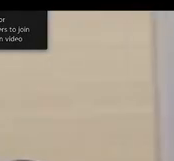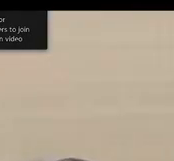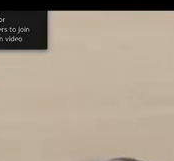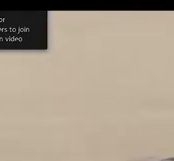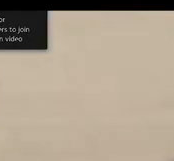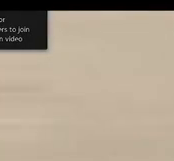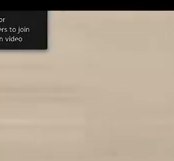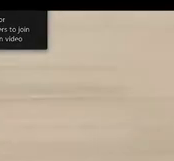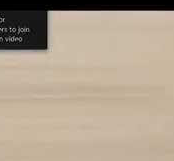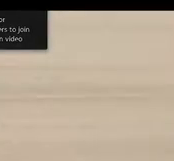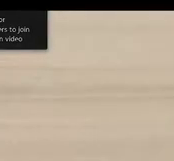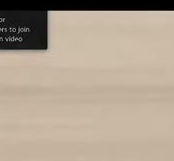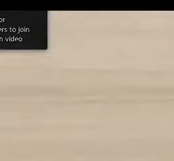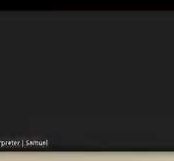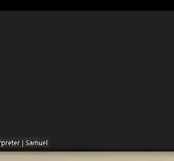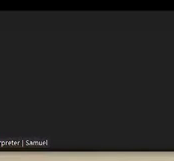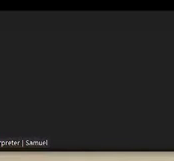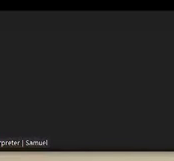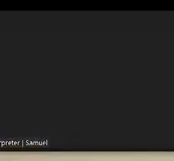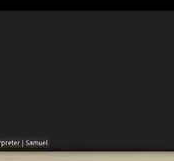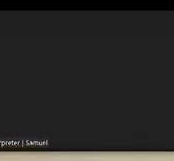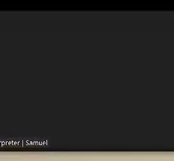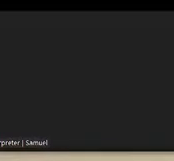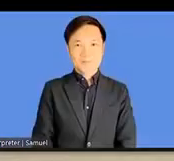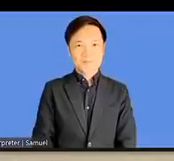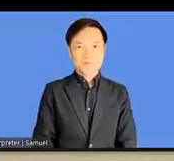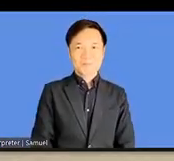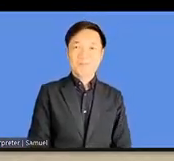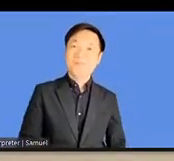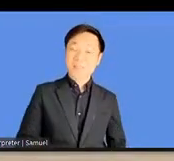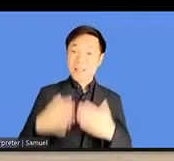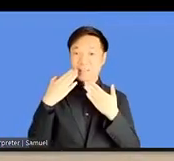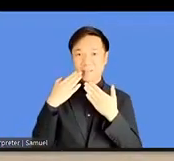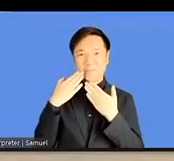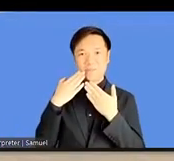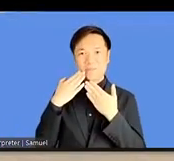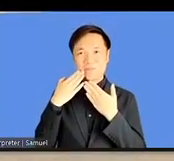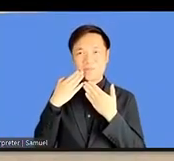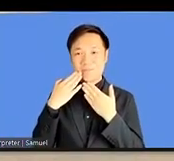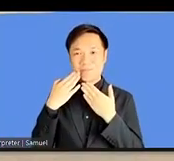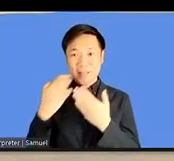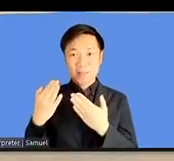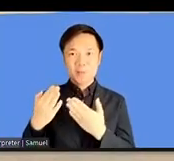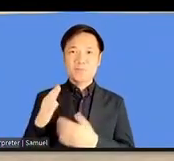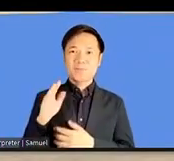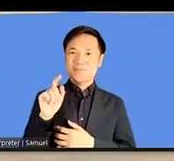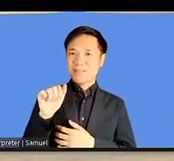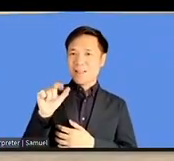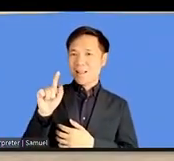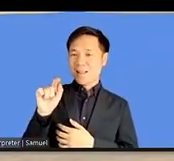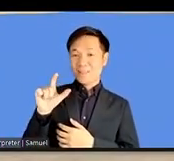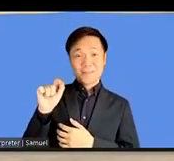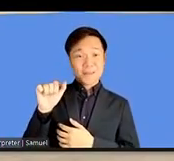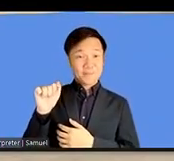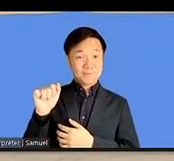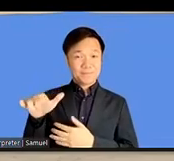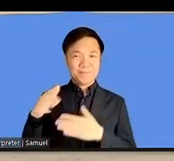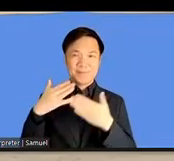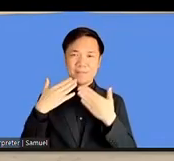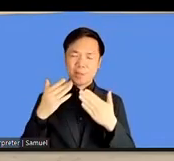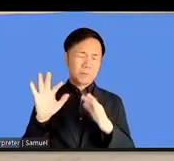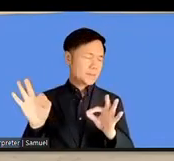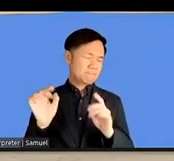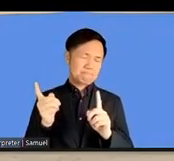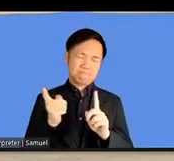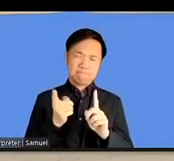Yes, thank you very much for this, Ms. Tabata. This is really important, though these